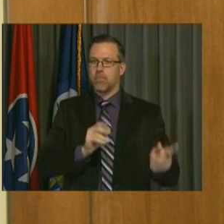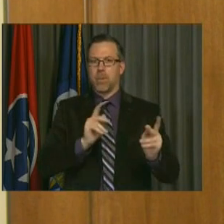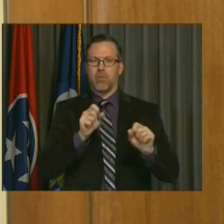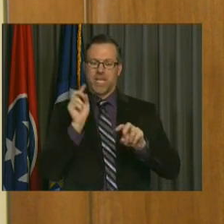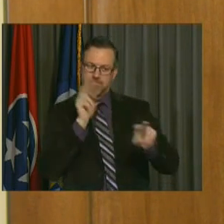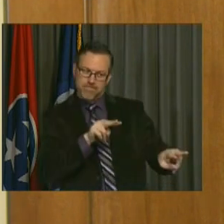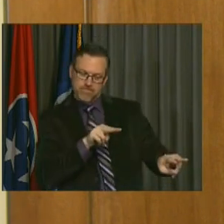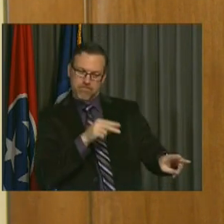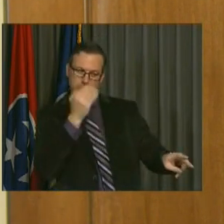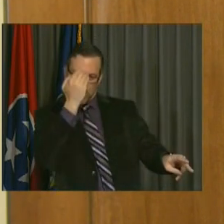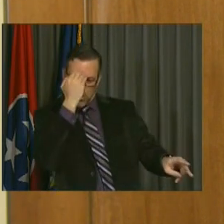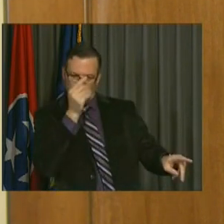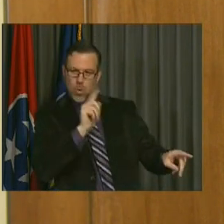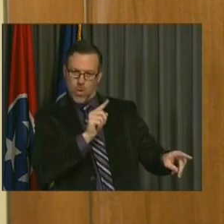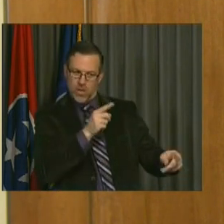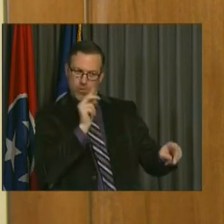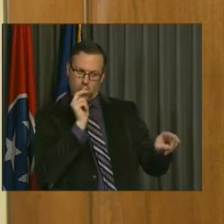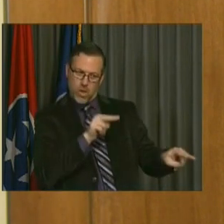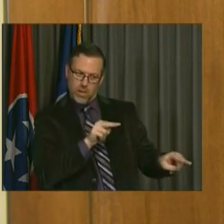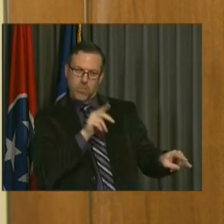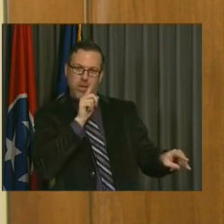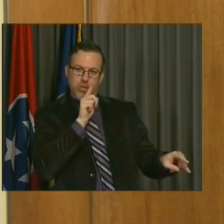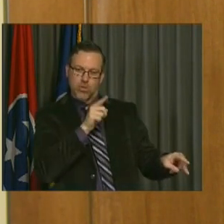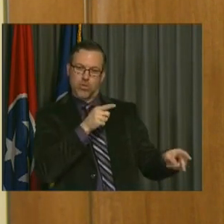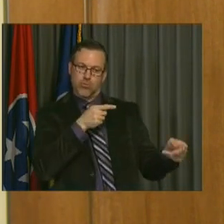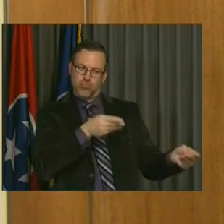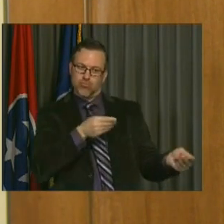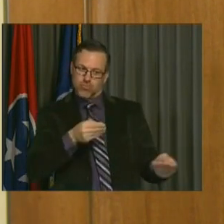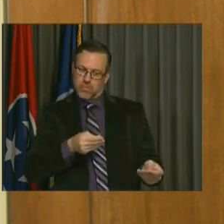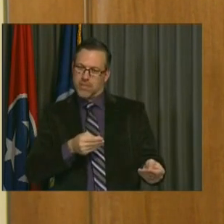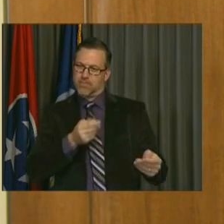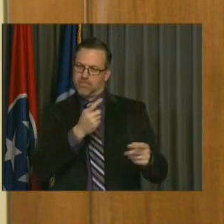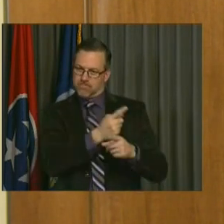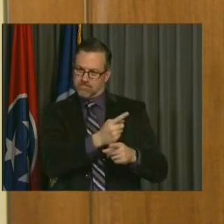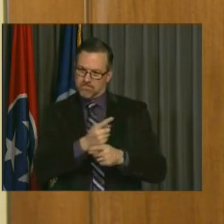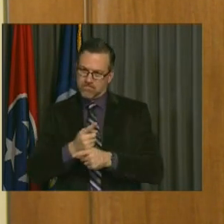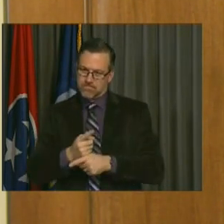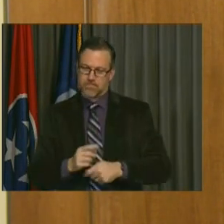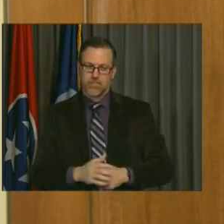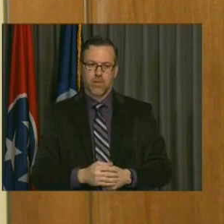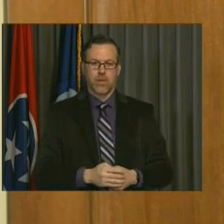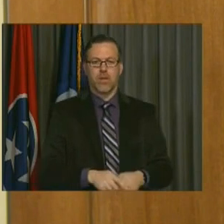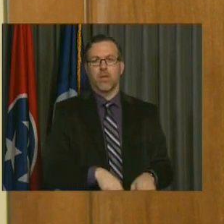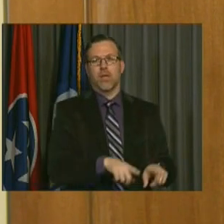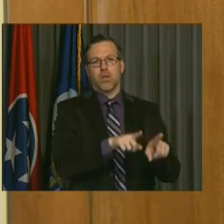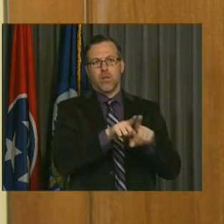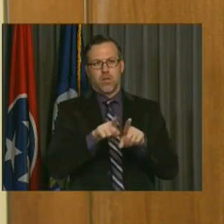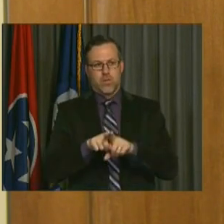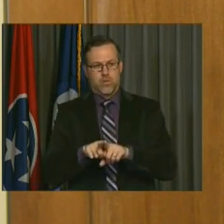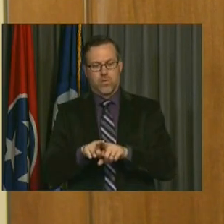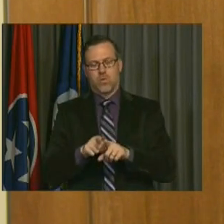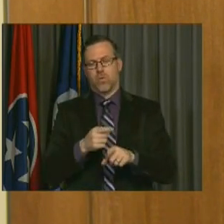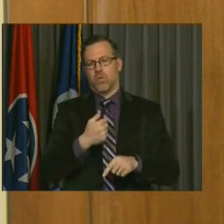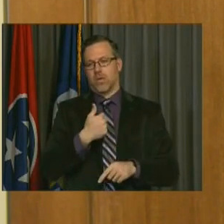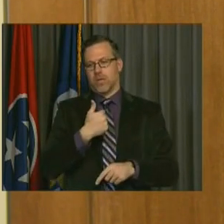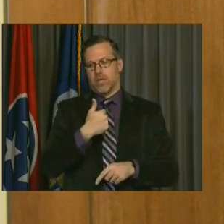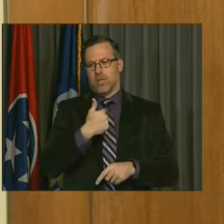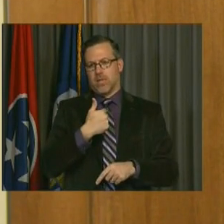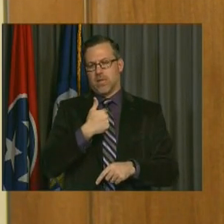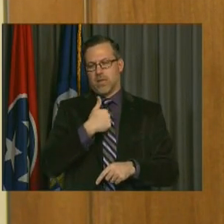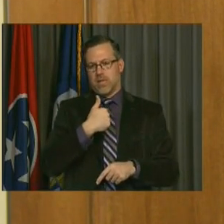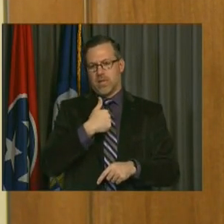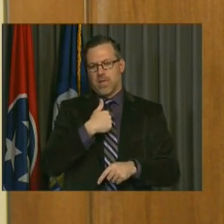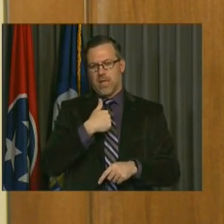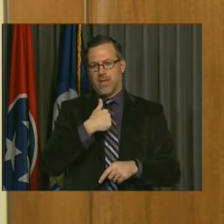consequently what will be the outflows of that account. I've also been involved recently with our